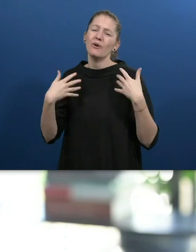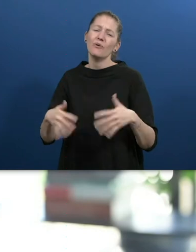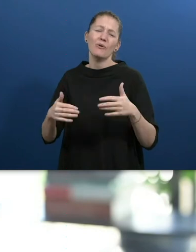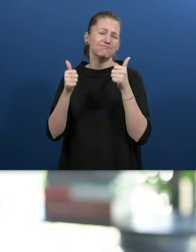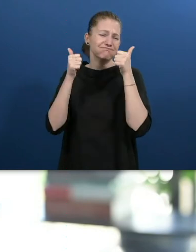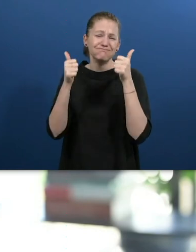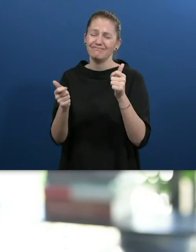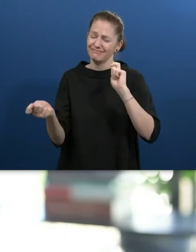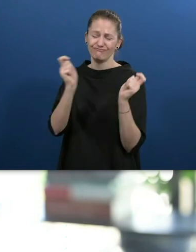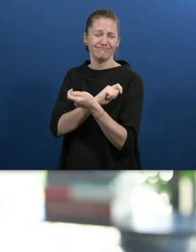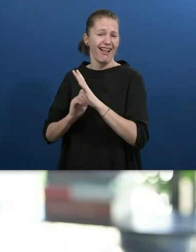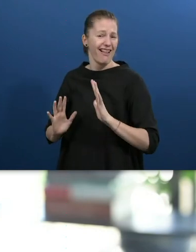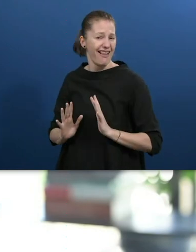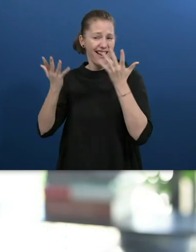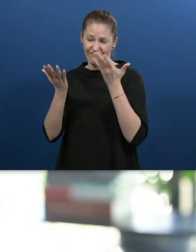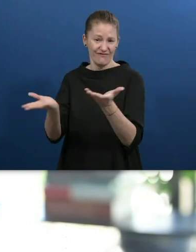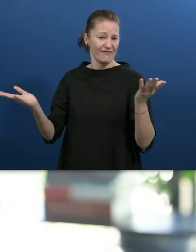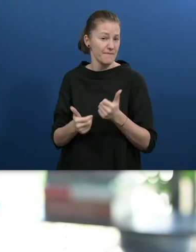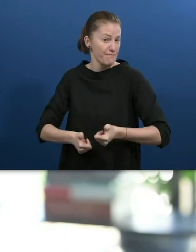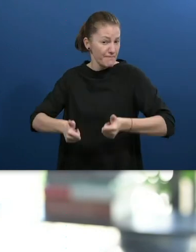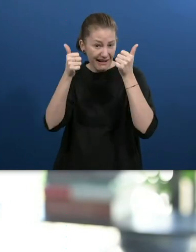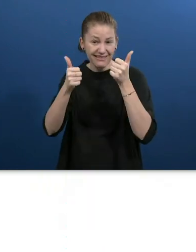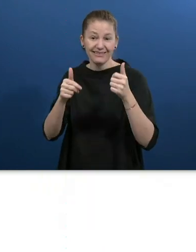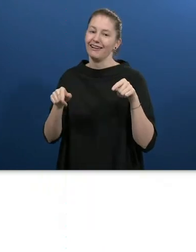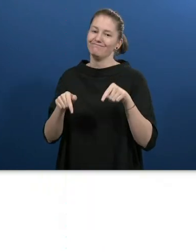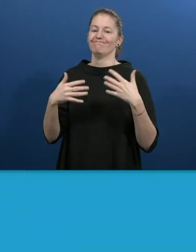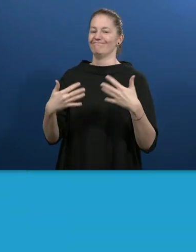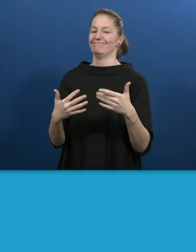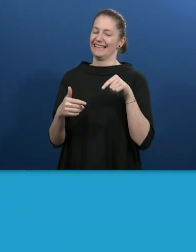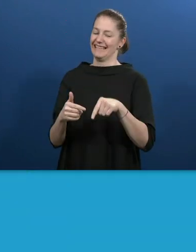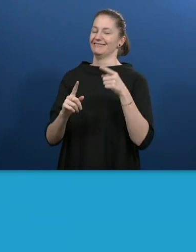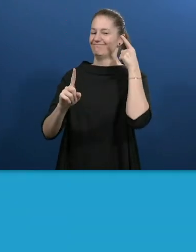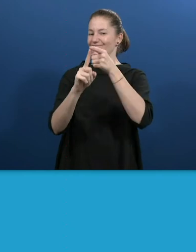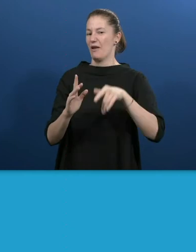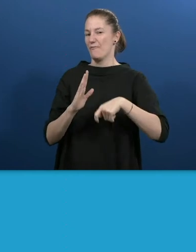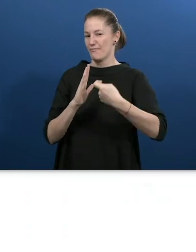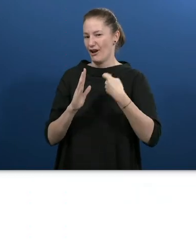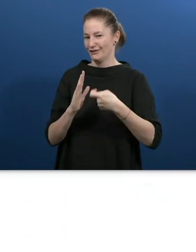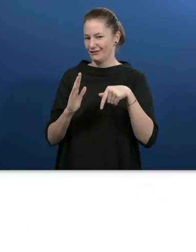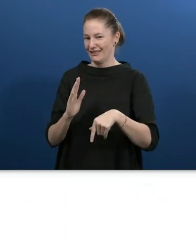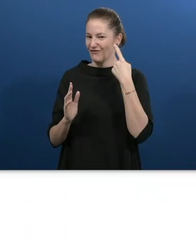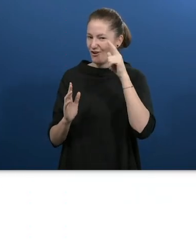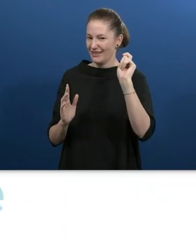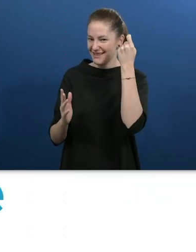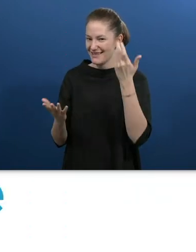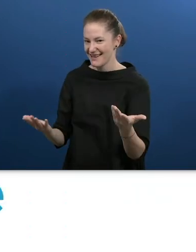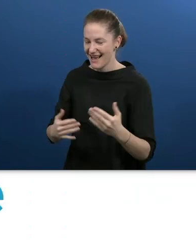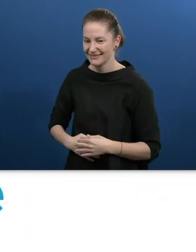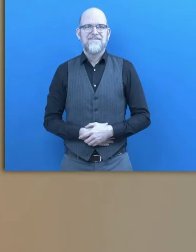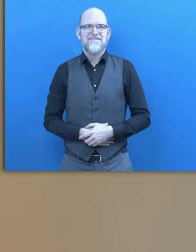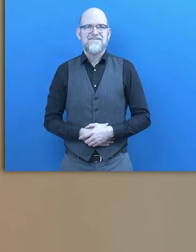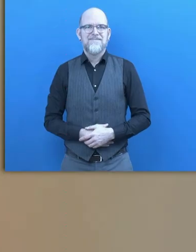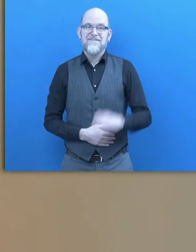information for change means changing lives for better. And that's exactly what Enable.me is doing for Kenya.